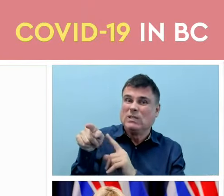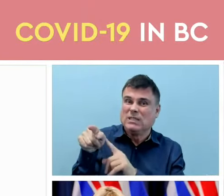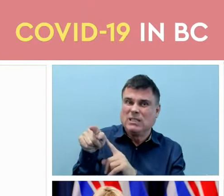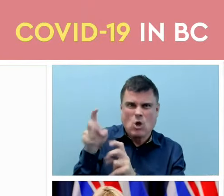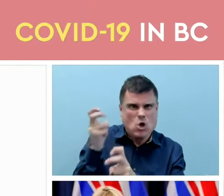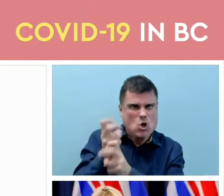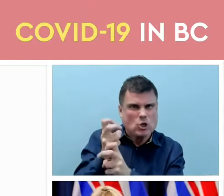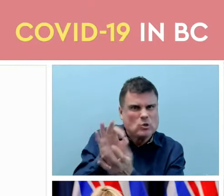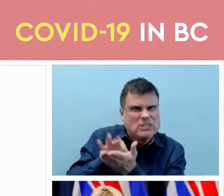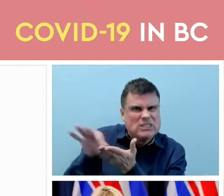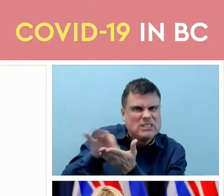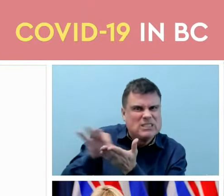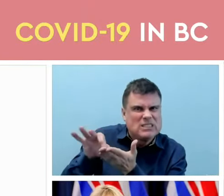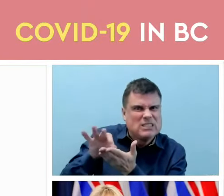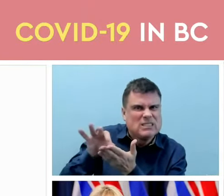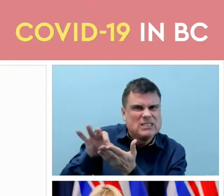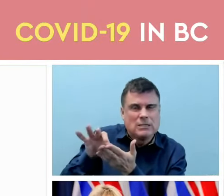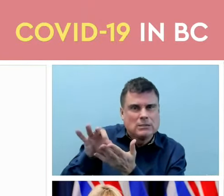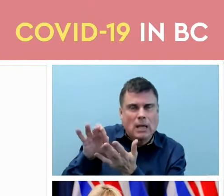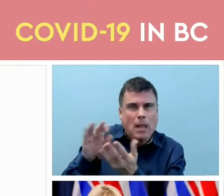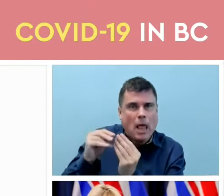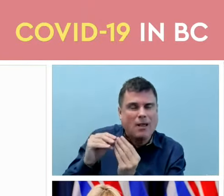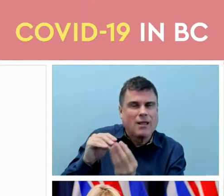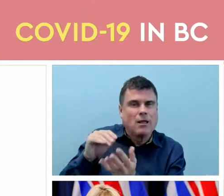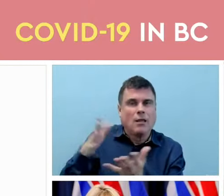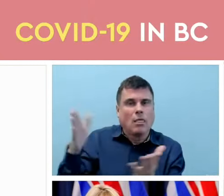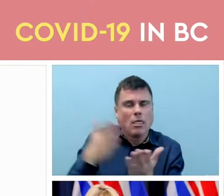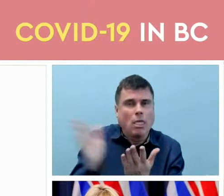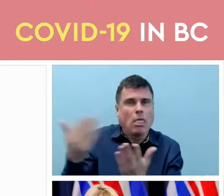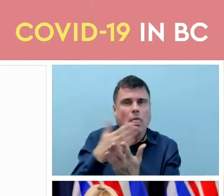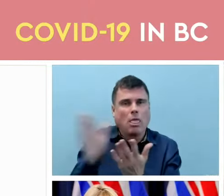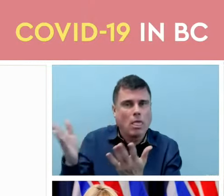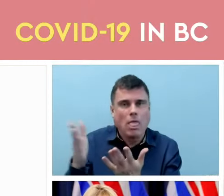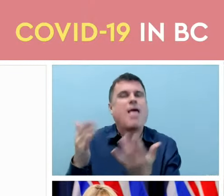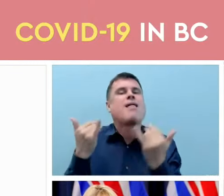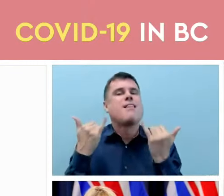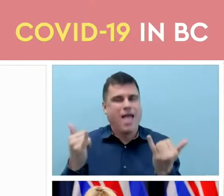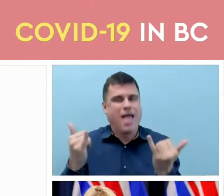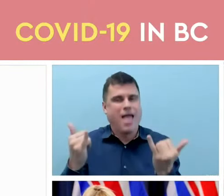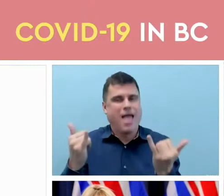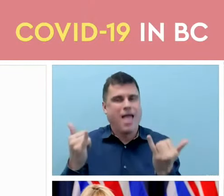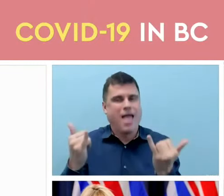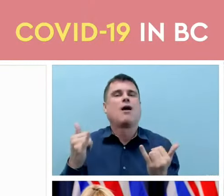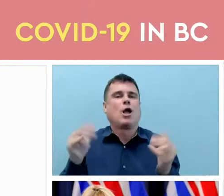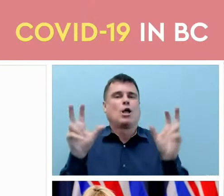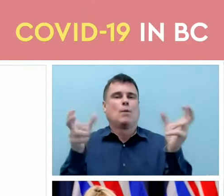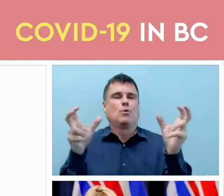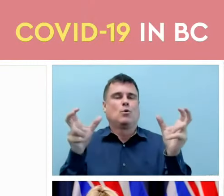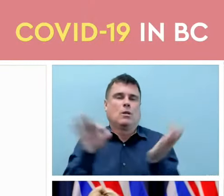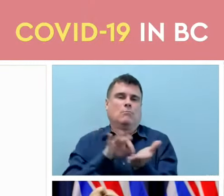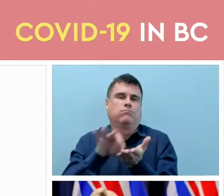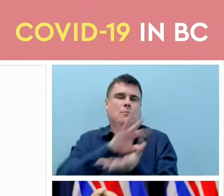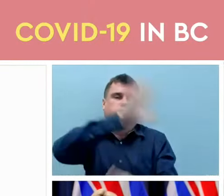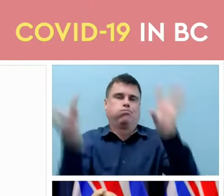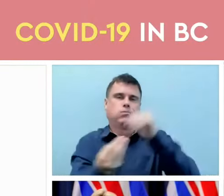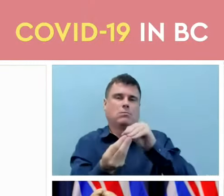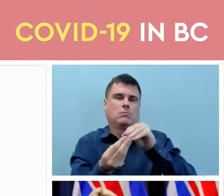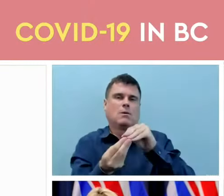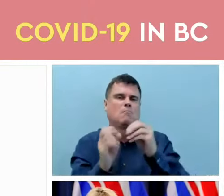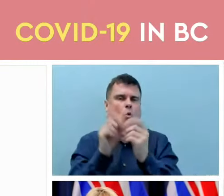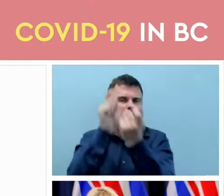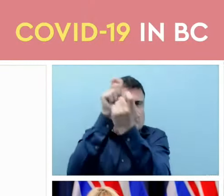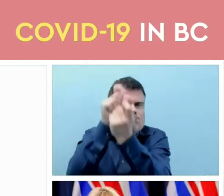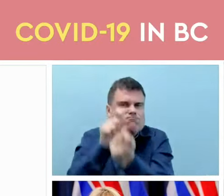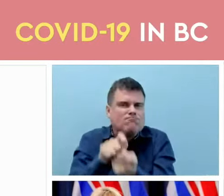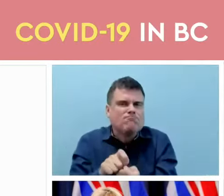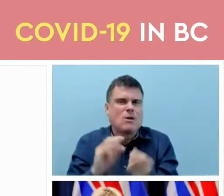various swings on a day-to-day basis. We now have an automated process that allows us to do it in a more accurate and timely way.